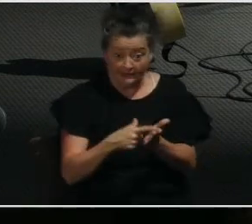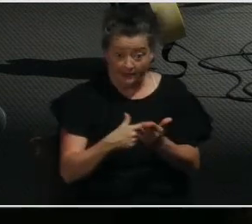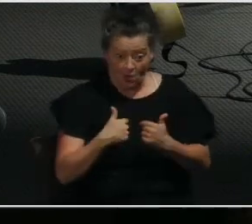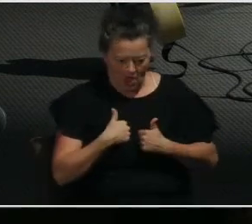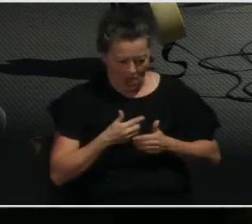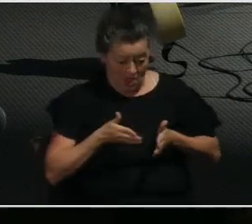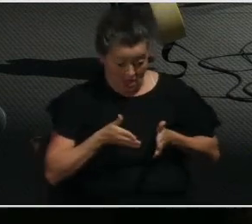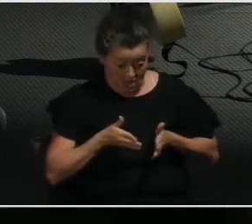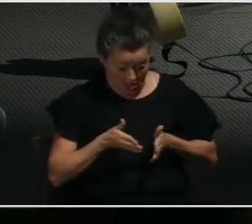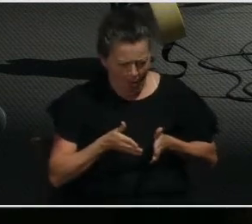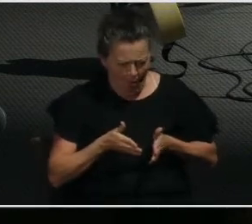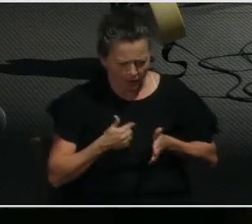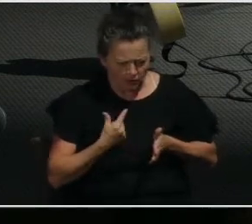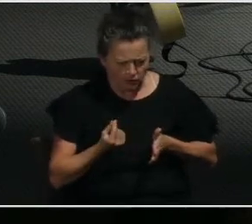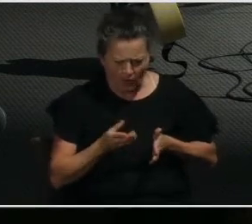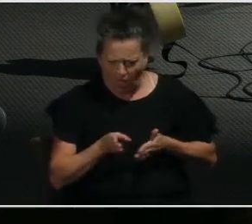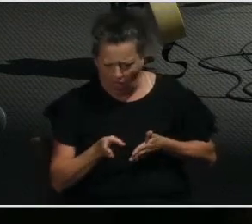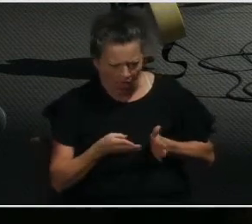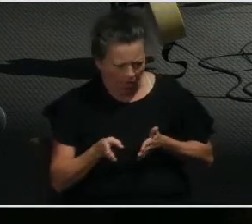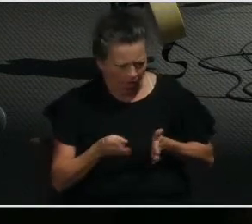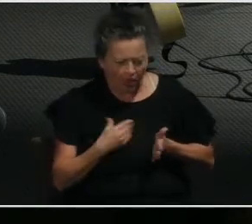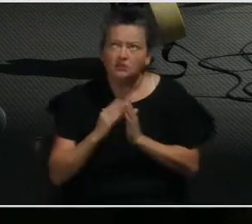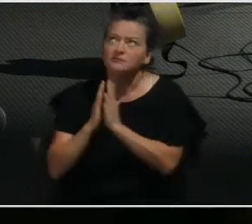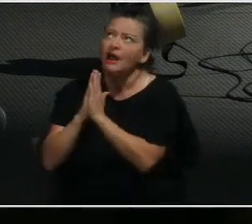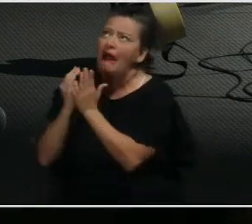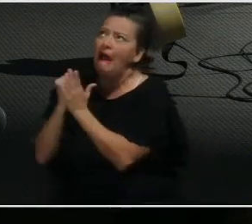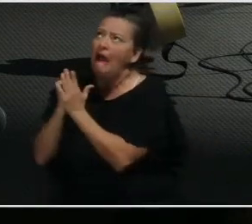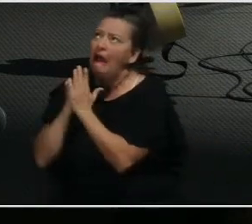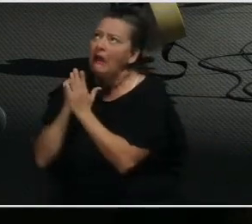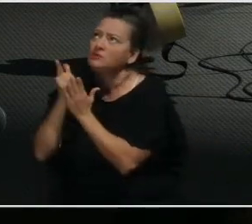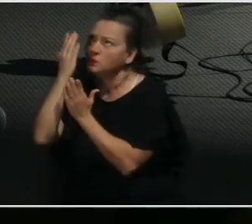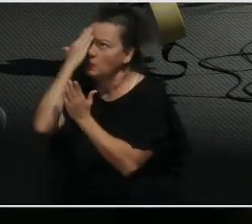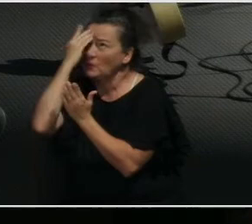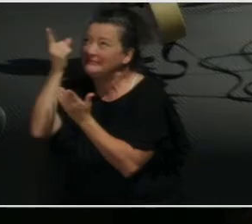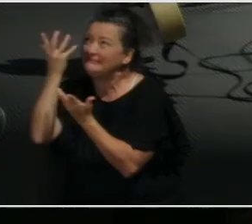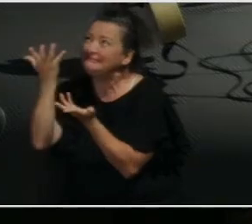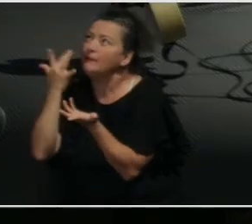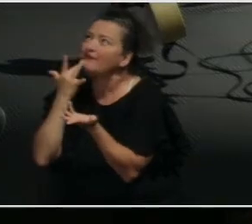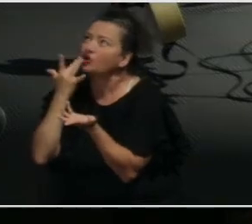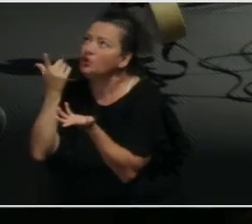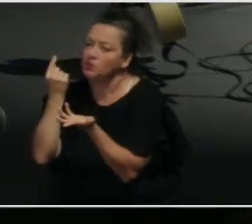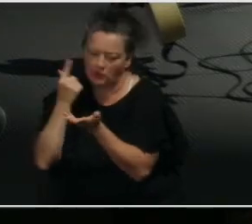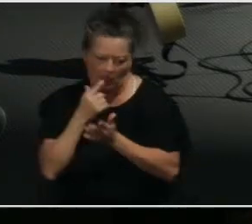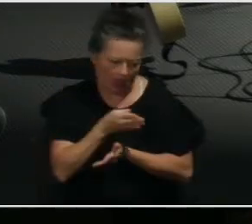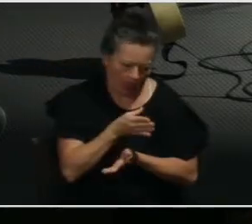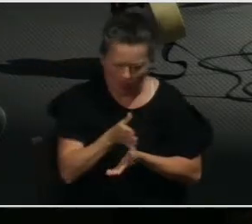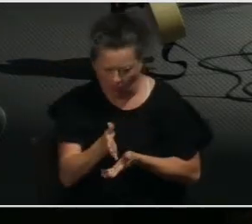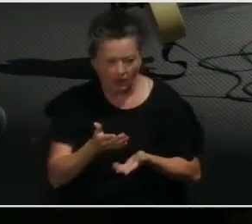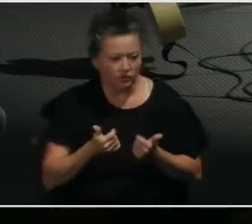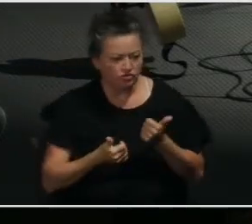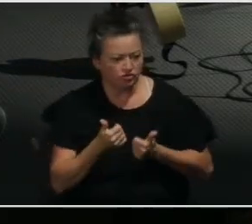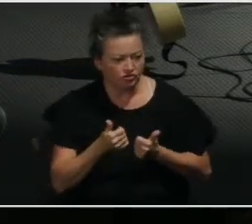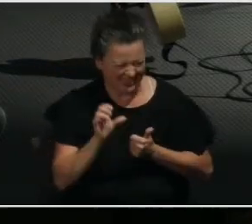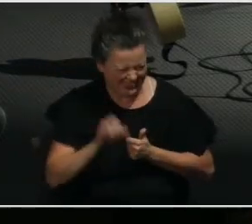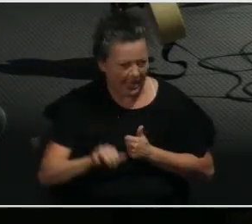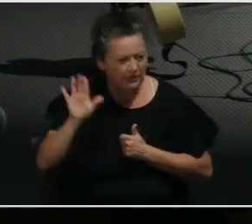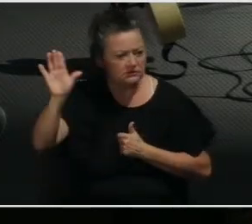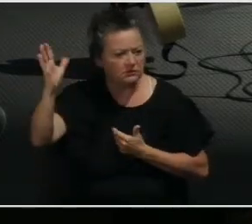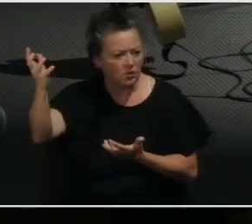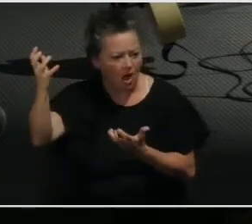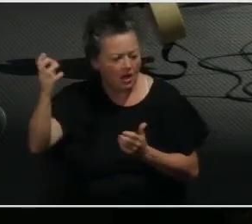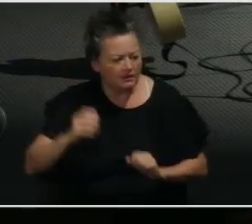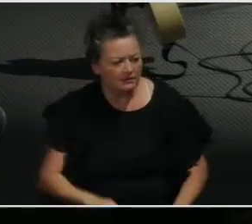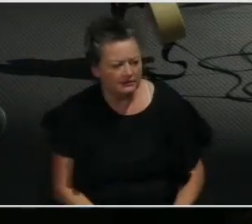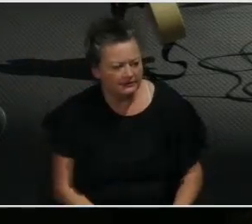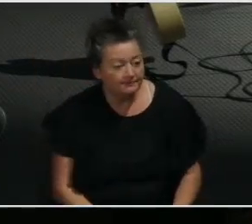are looking to take in life. And certainly God can provide this. According to Psalm 32